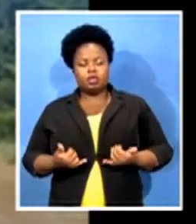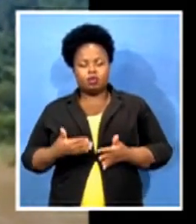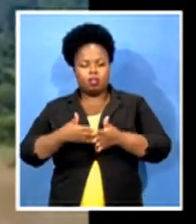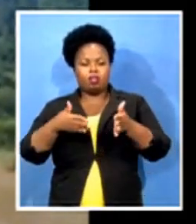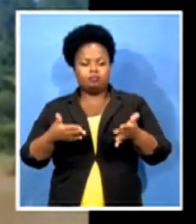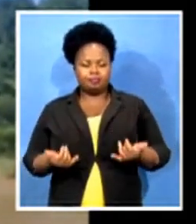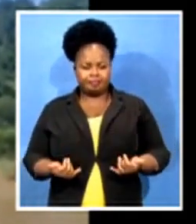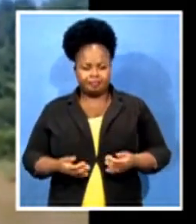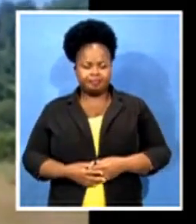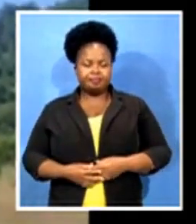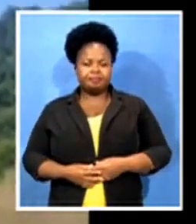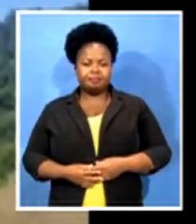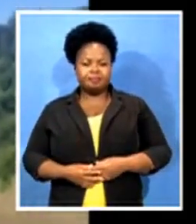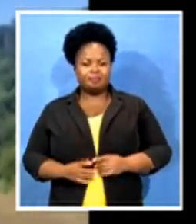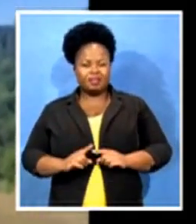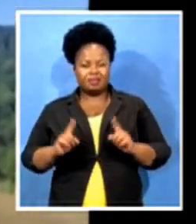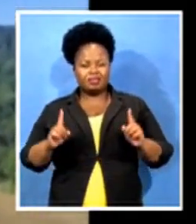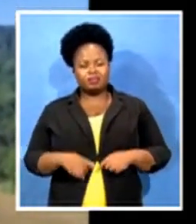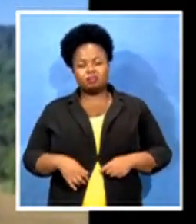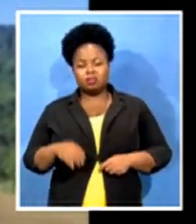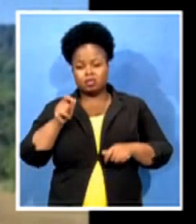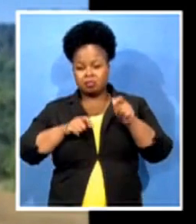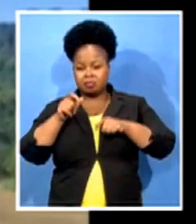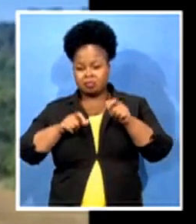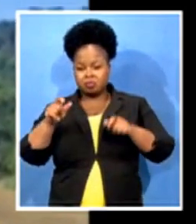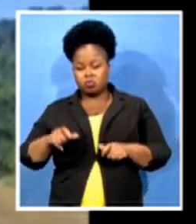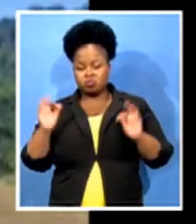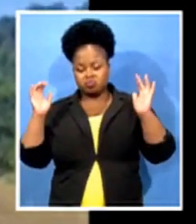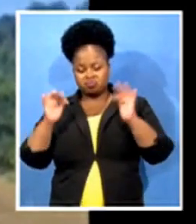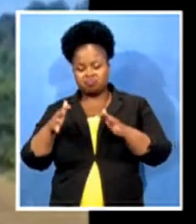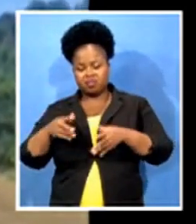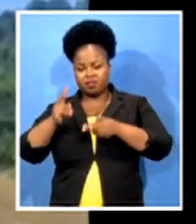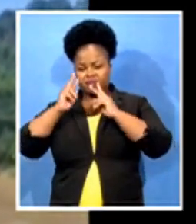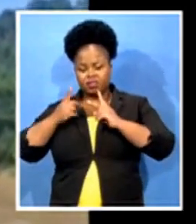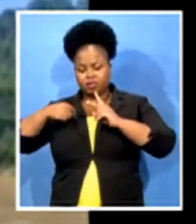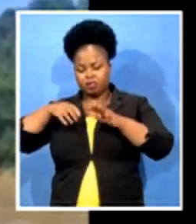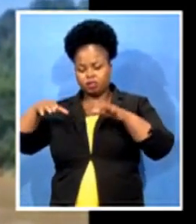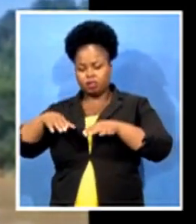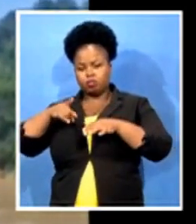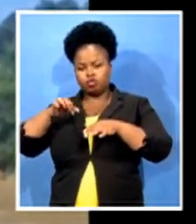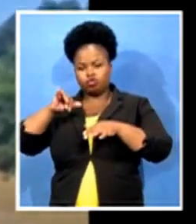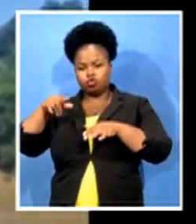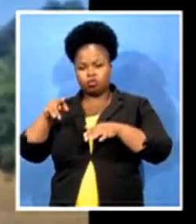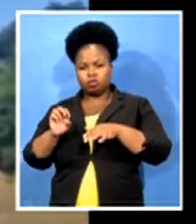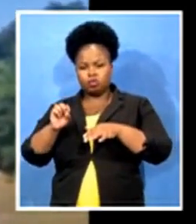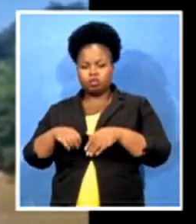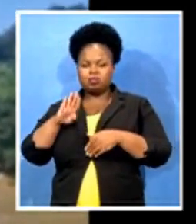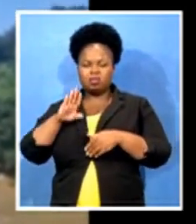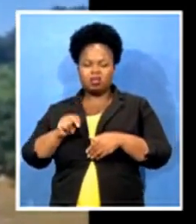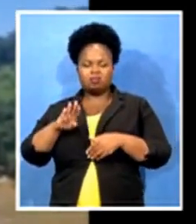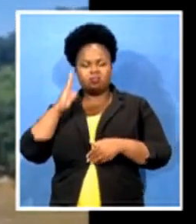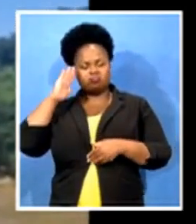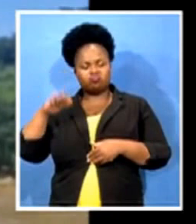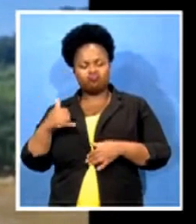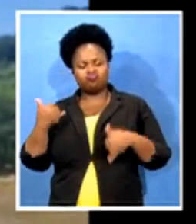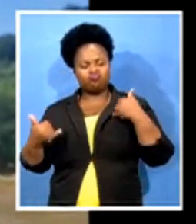But there are people who have come to Port St. John's and are here in the BNBs enjoying themselves. Because